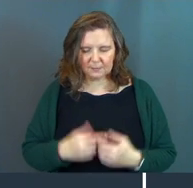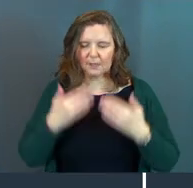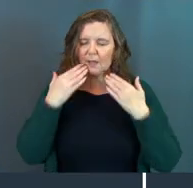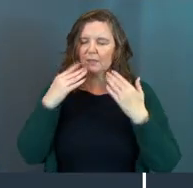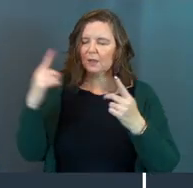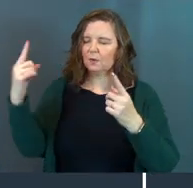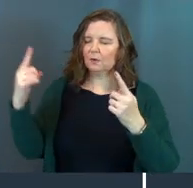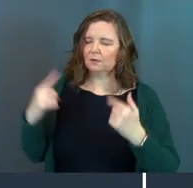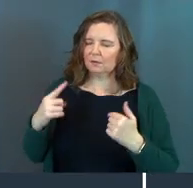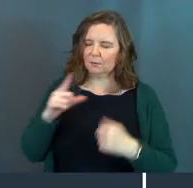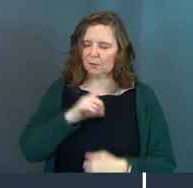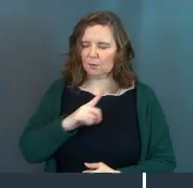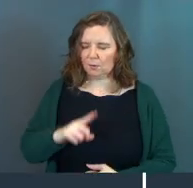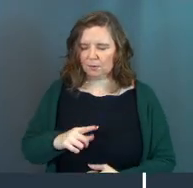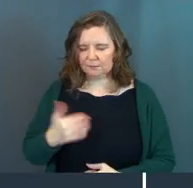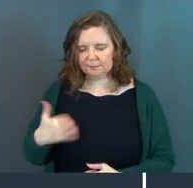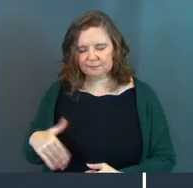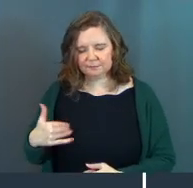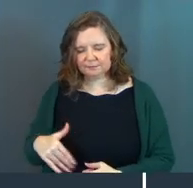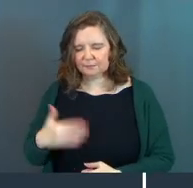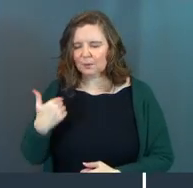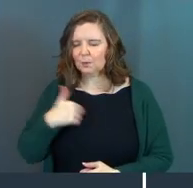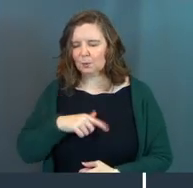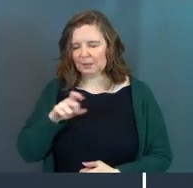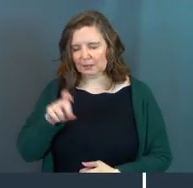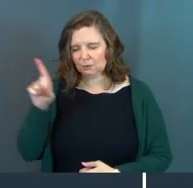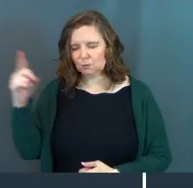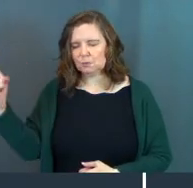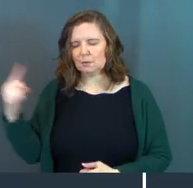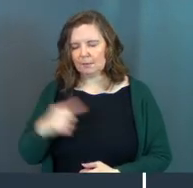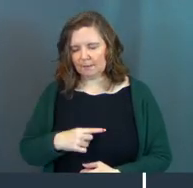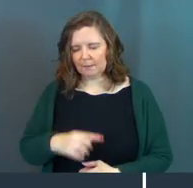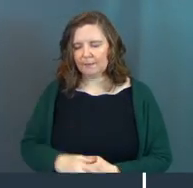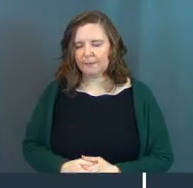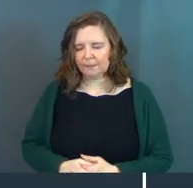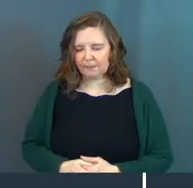thank you for coming, Lord. God, we needed you to come.